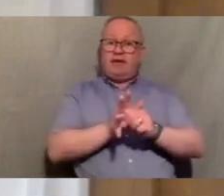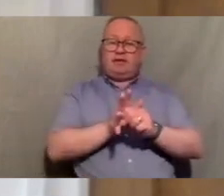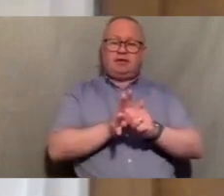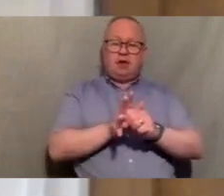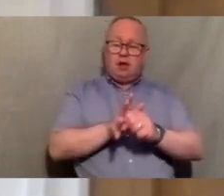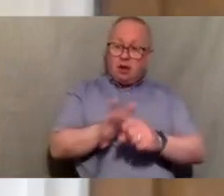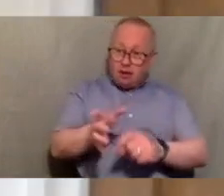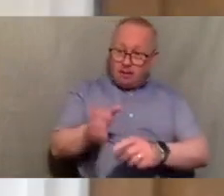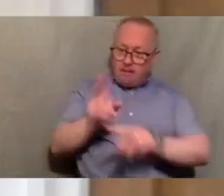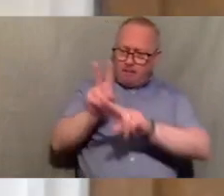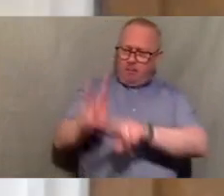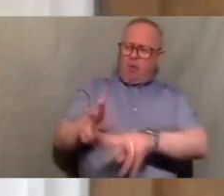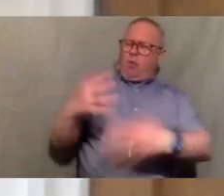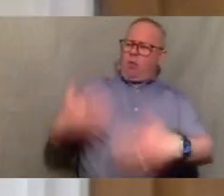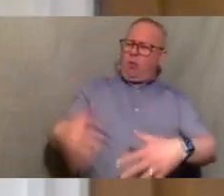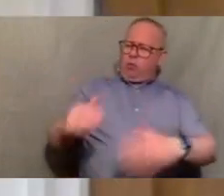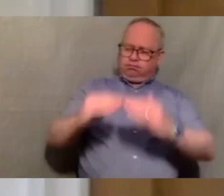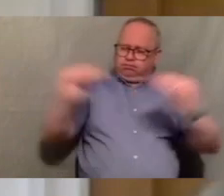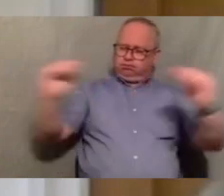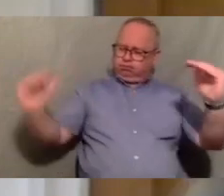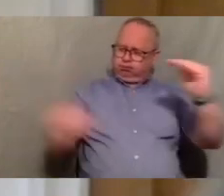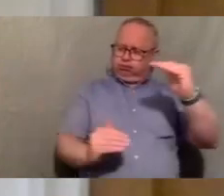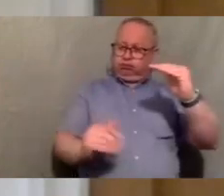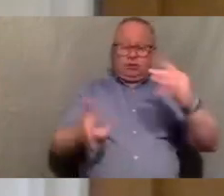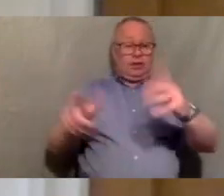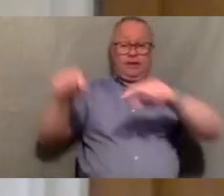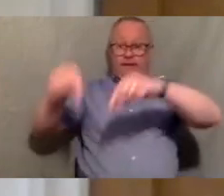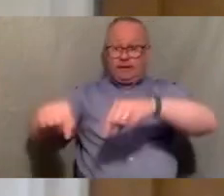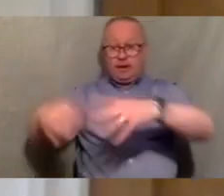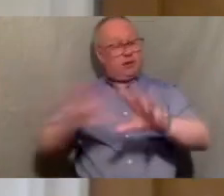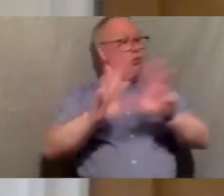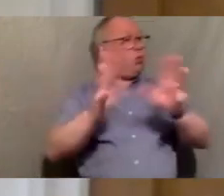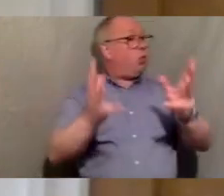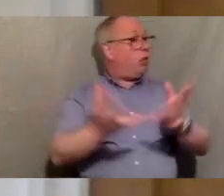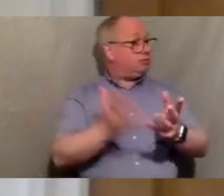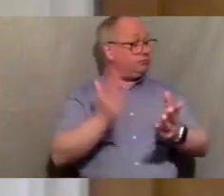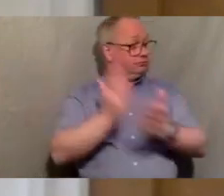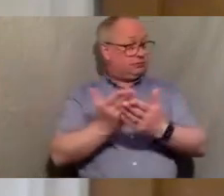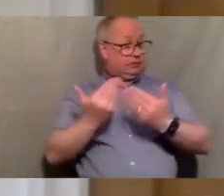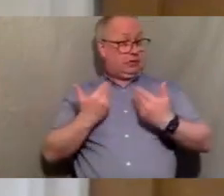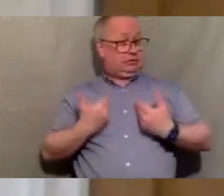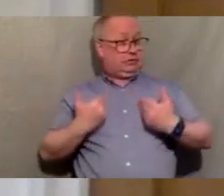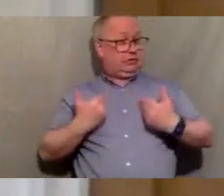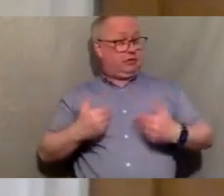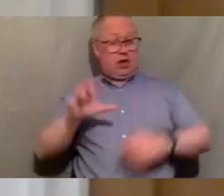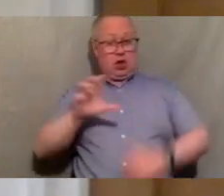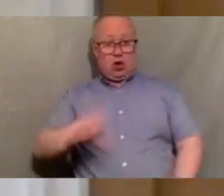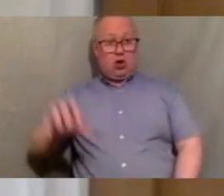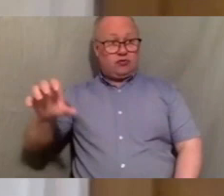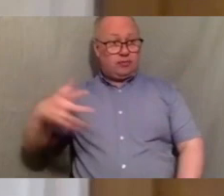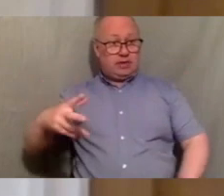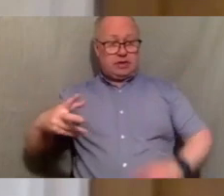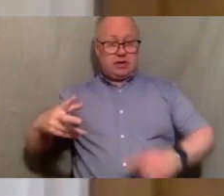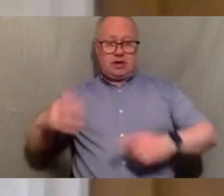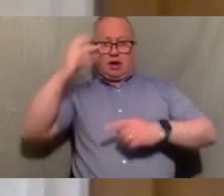inequalities that exist here and around the world um even in the in even in the wealthy countries years of austerity combined with a